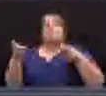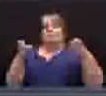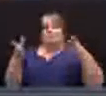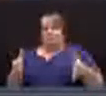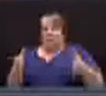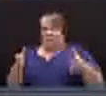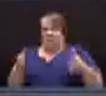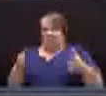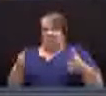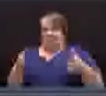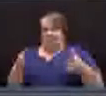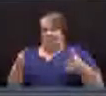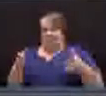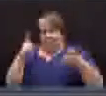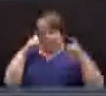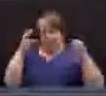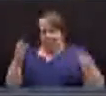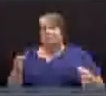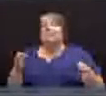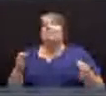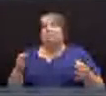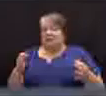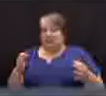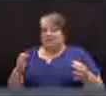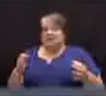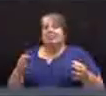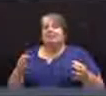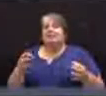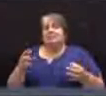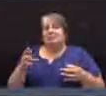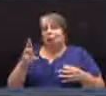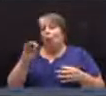has been upheld.